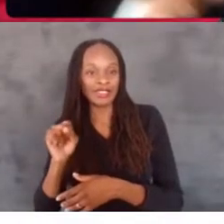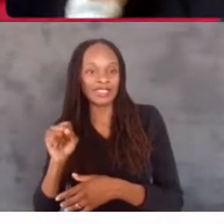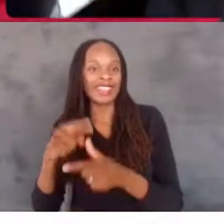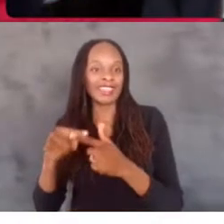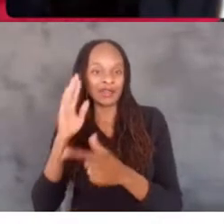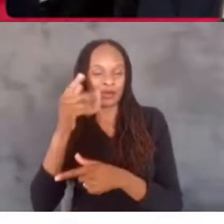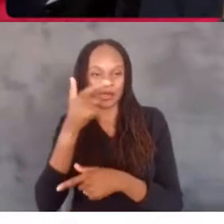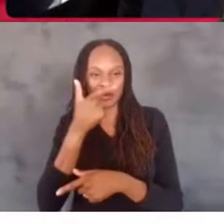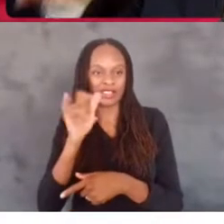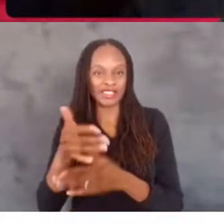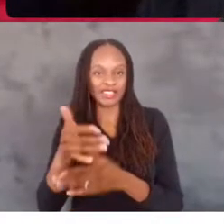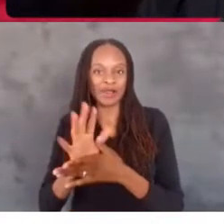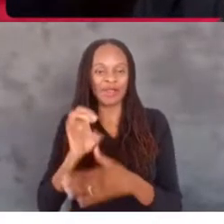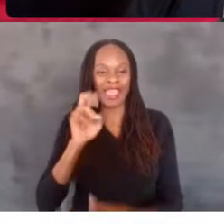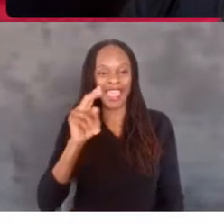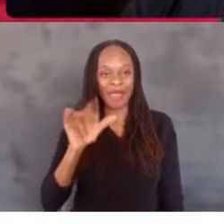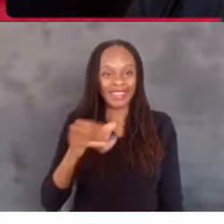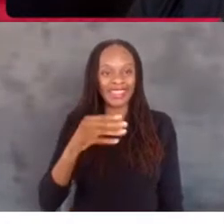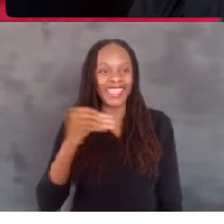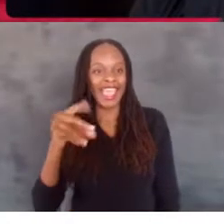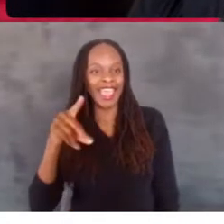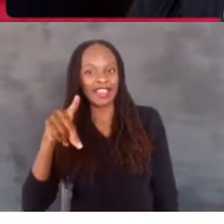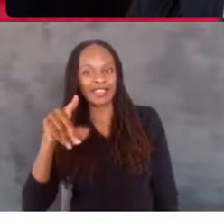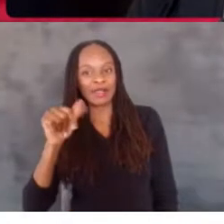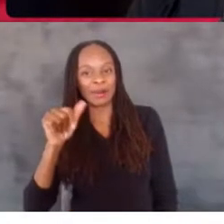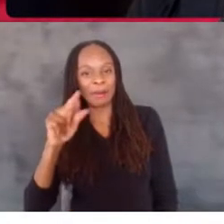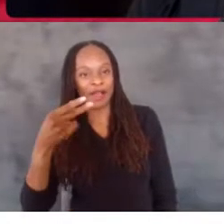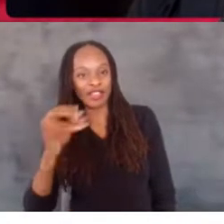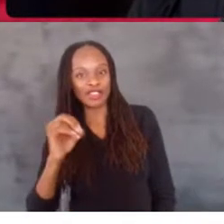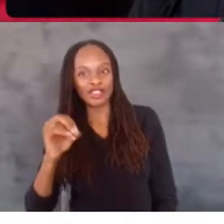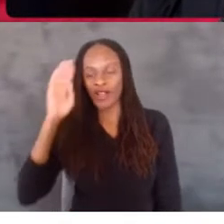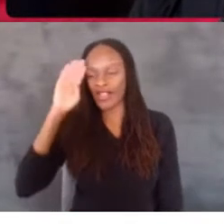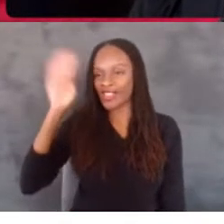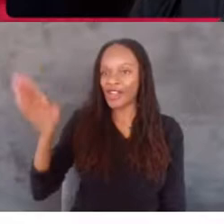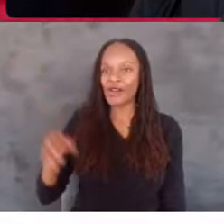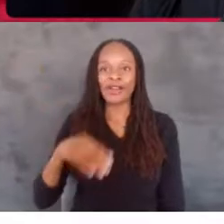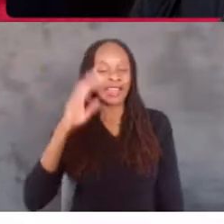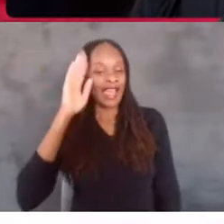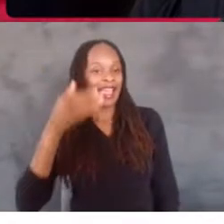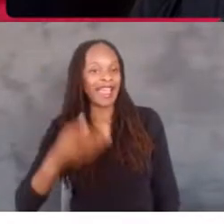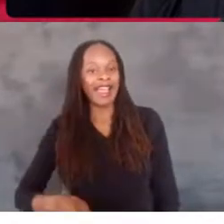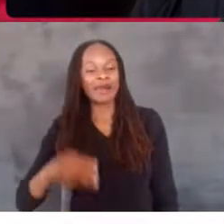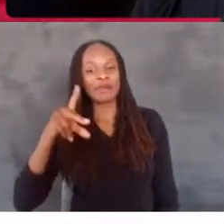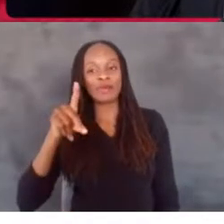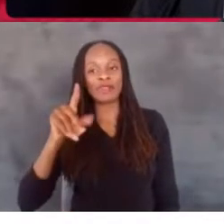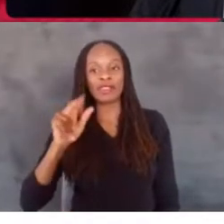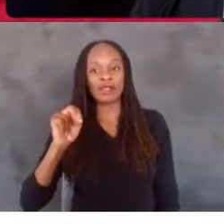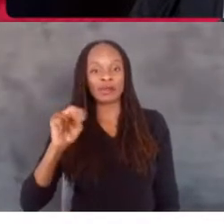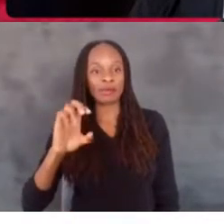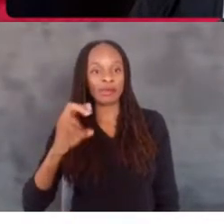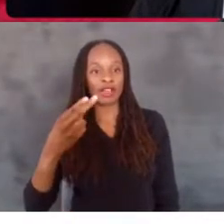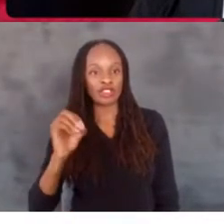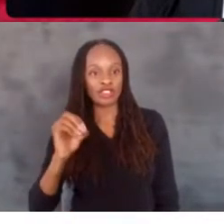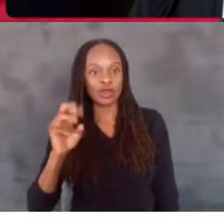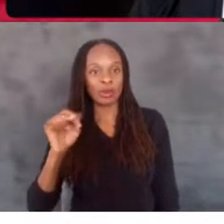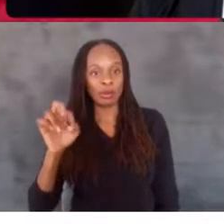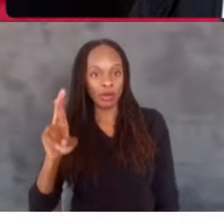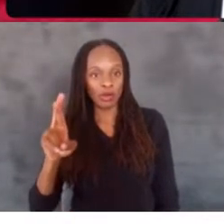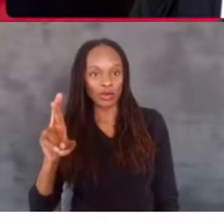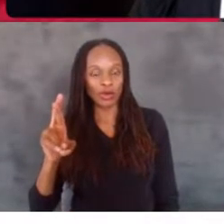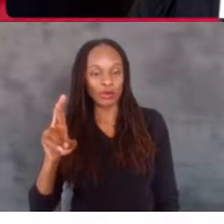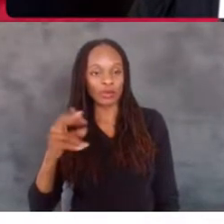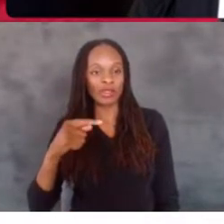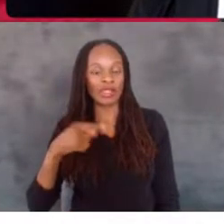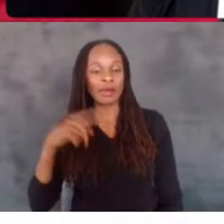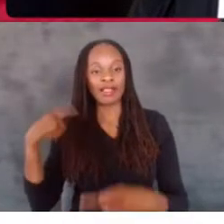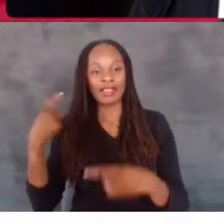Emily and Poncho! Hello! guys. So hi, my name is Poncho, Poncho Moller. I am a